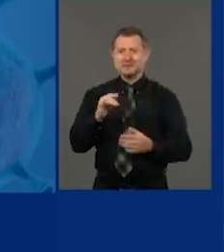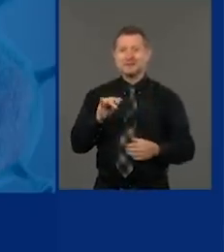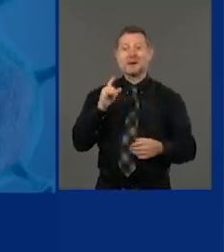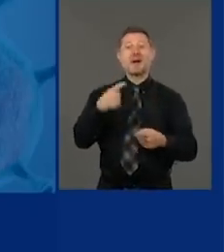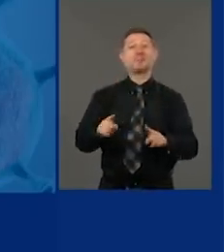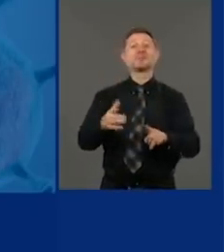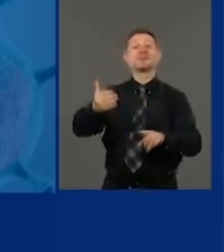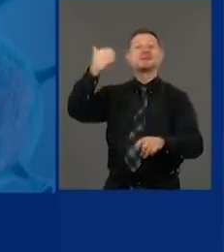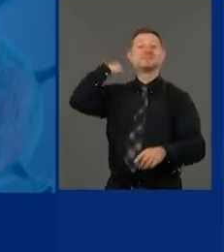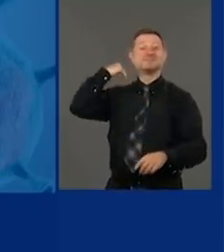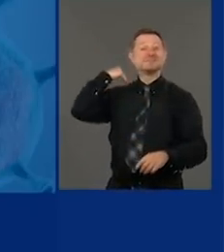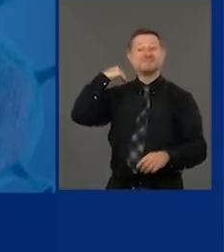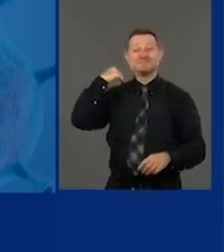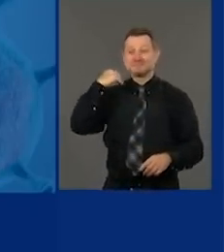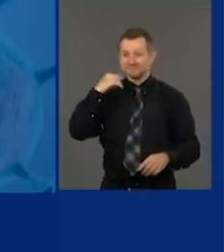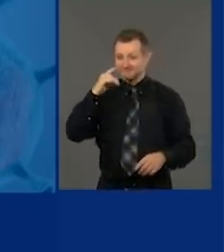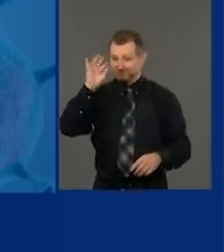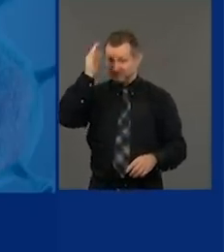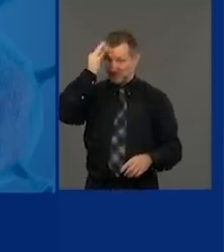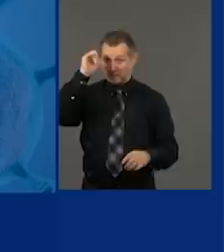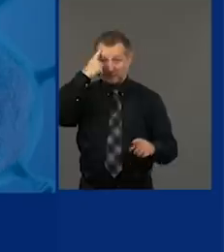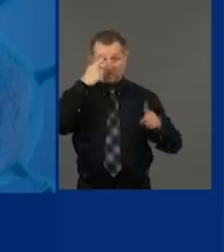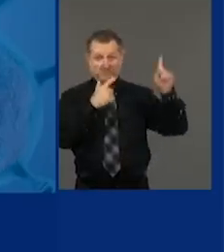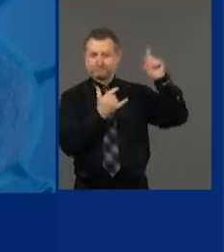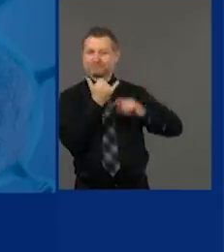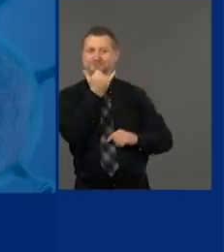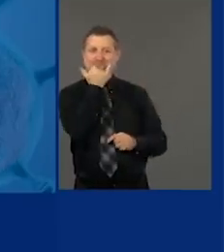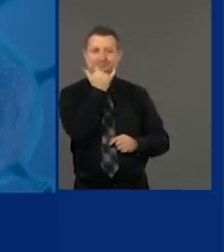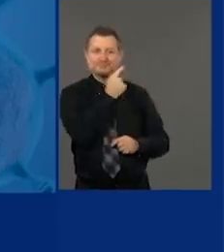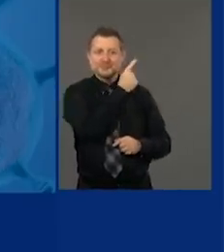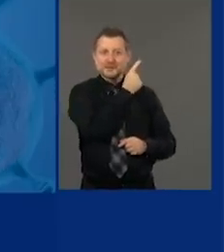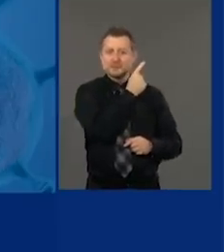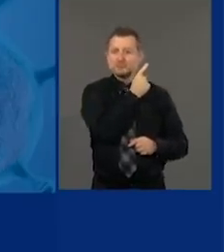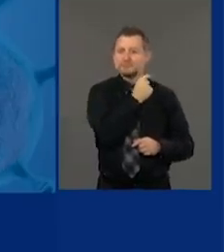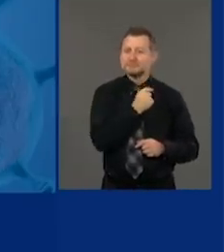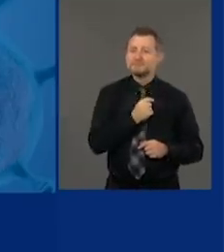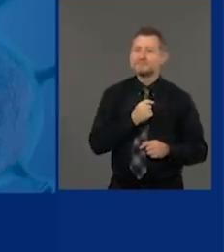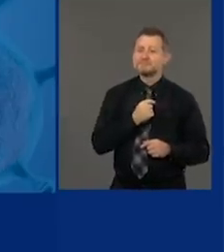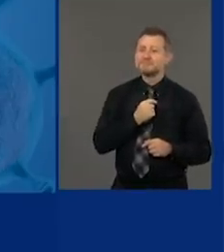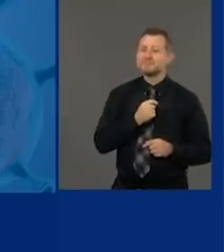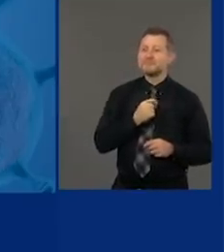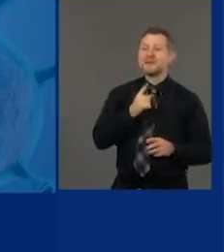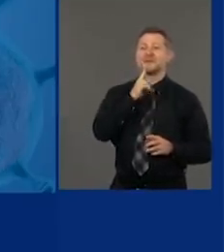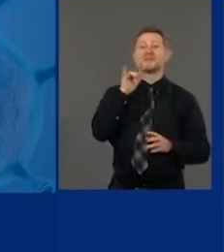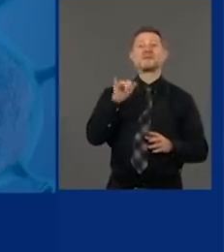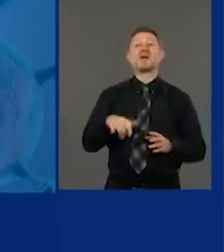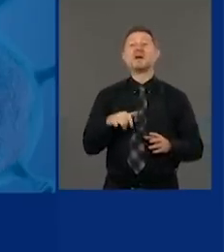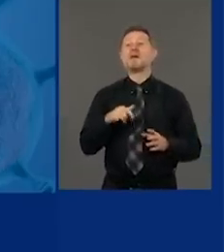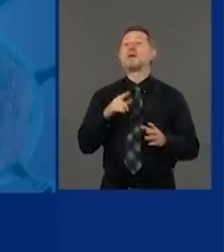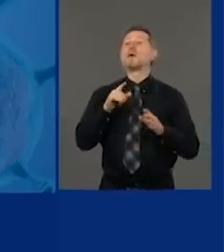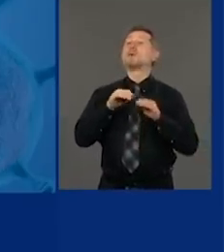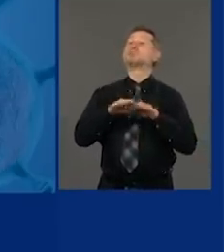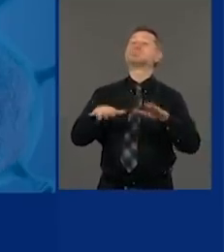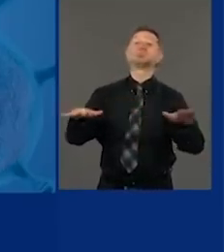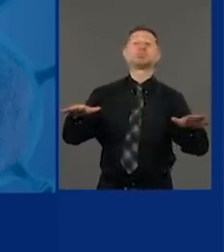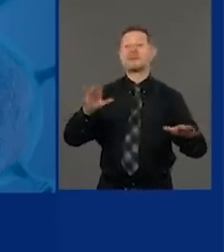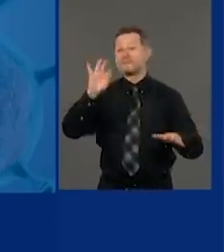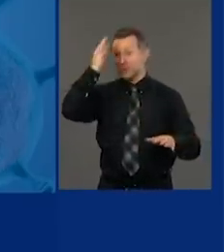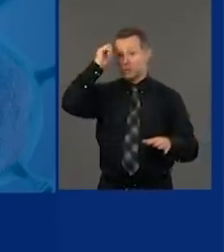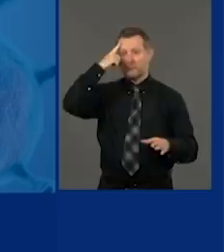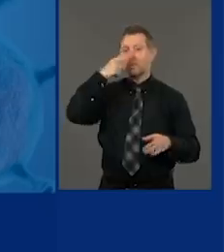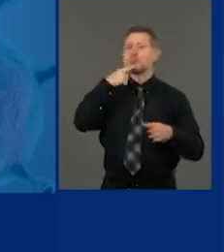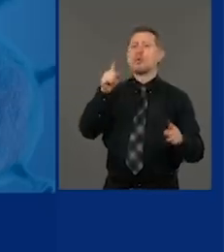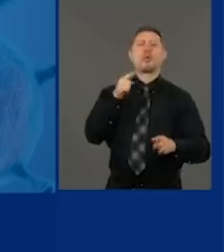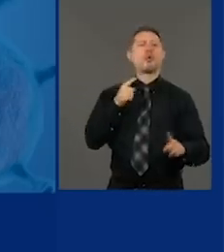debacle was losing track of the virus that was supposed to be in China and